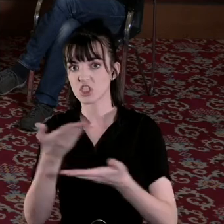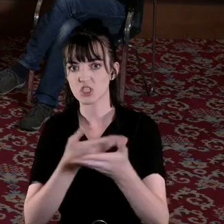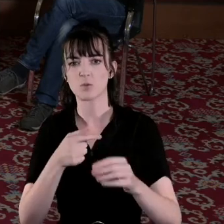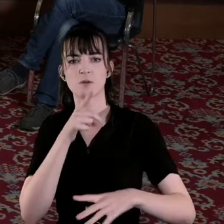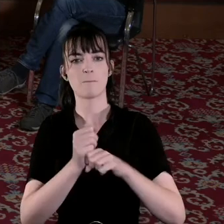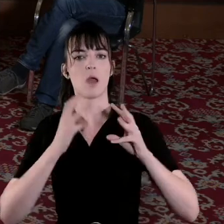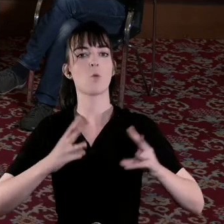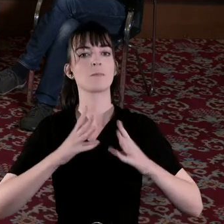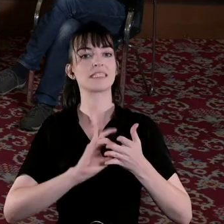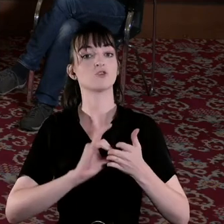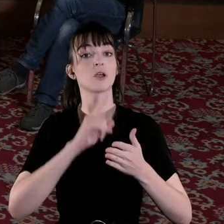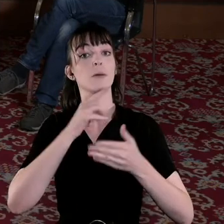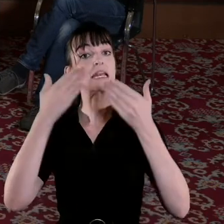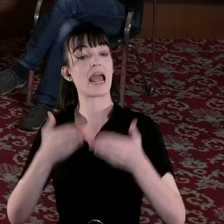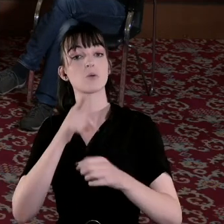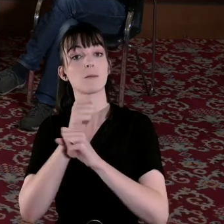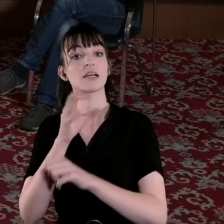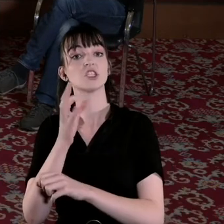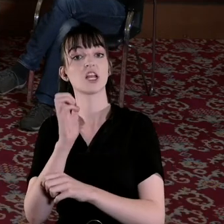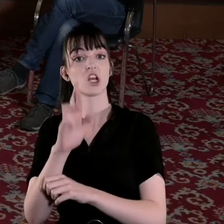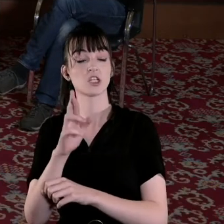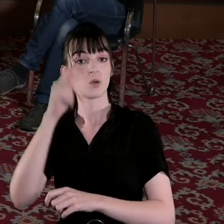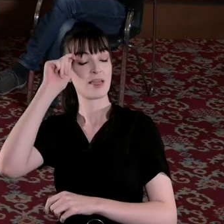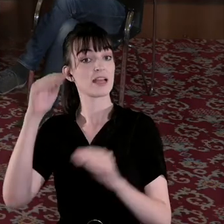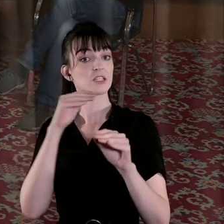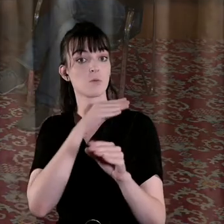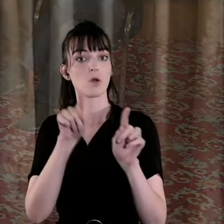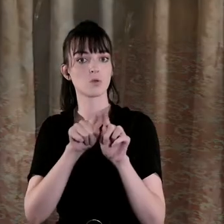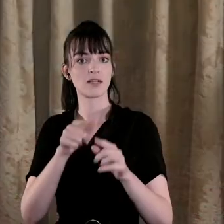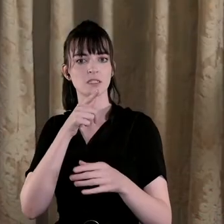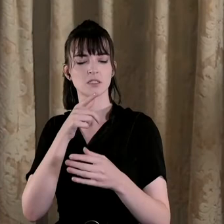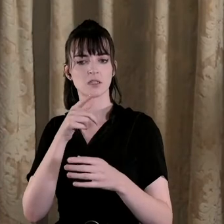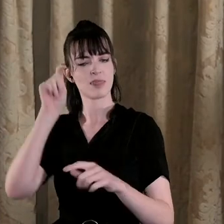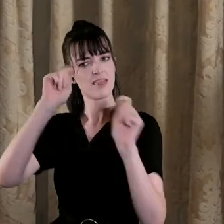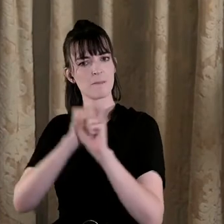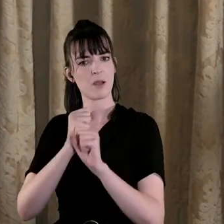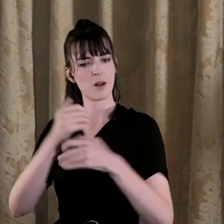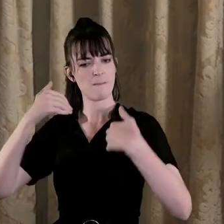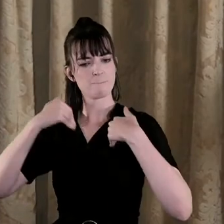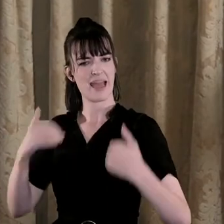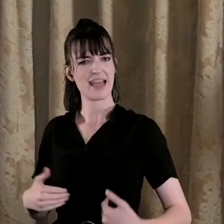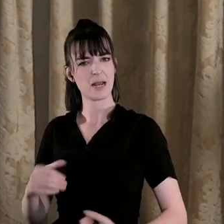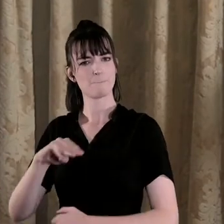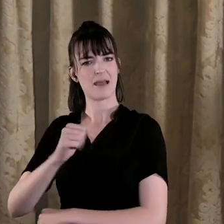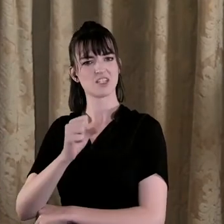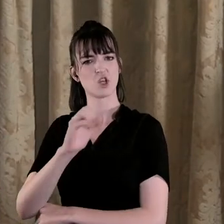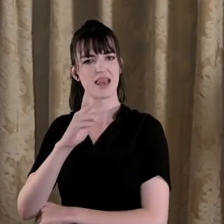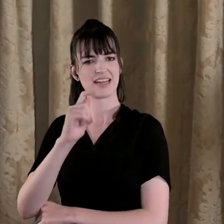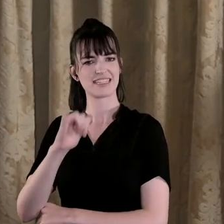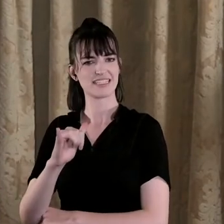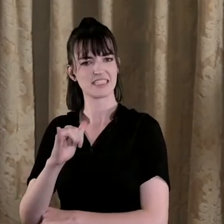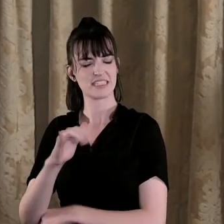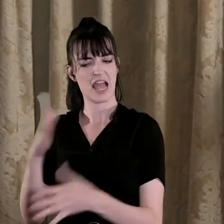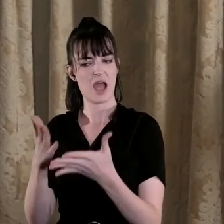we're now talking about gender so I think it's important also to think how men and masculinity fits into this one of the things that really struck me